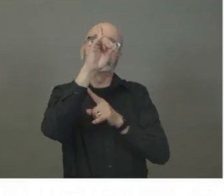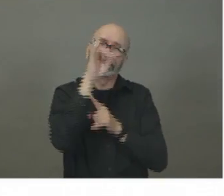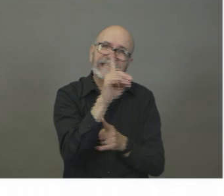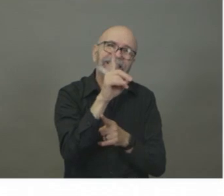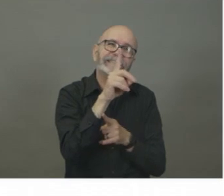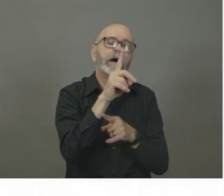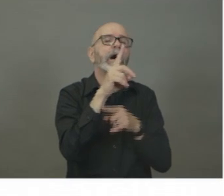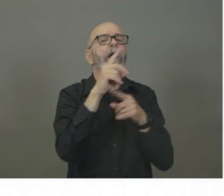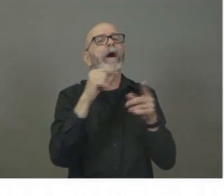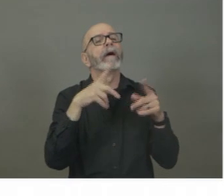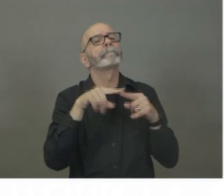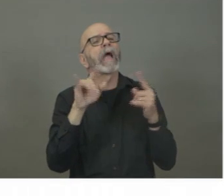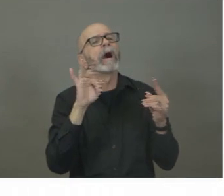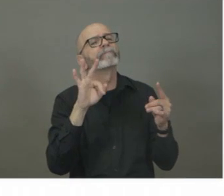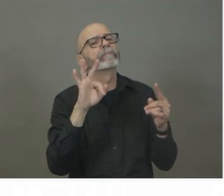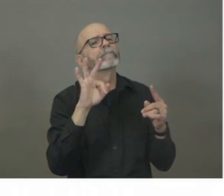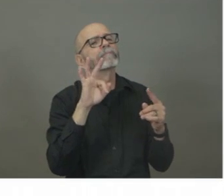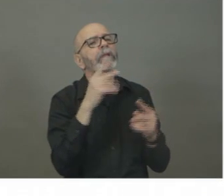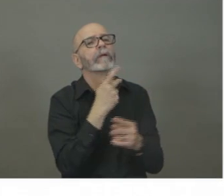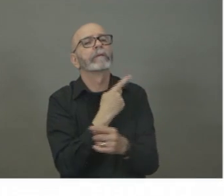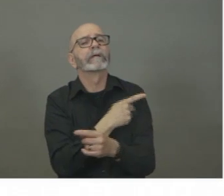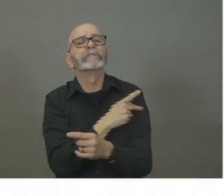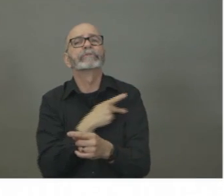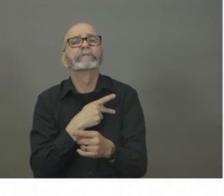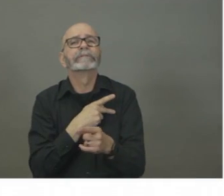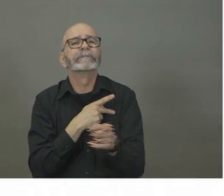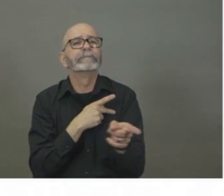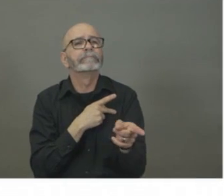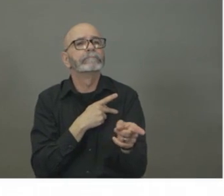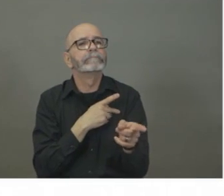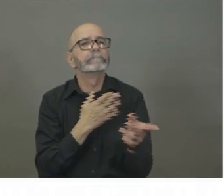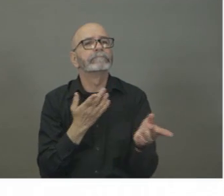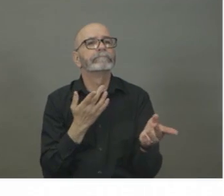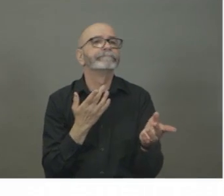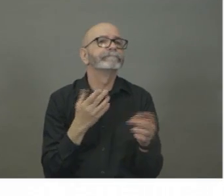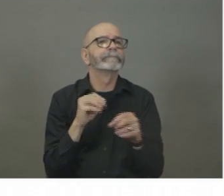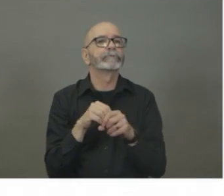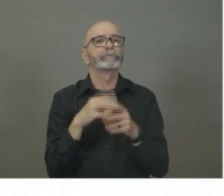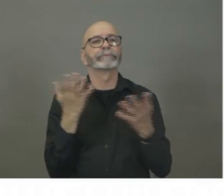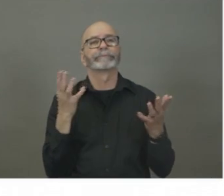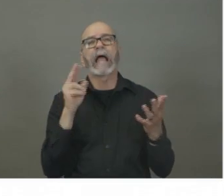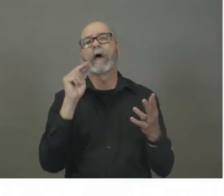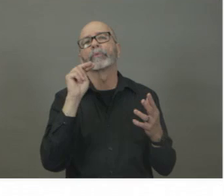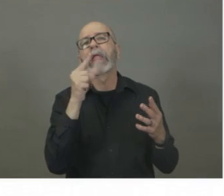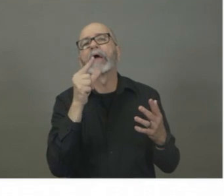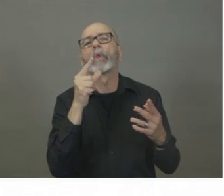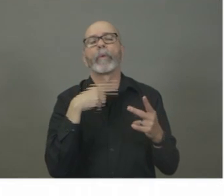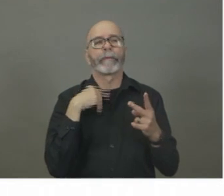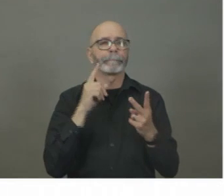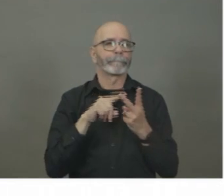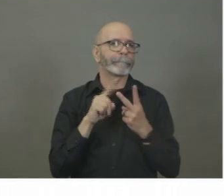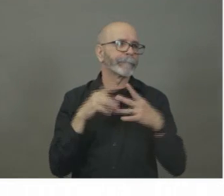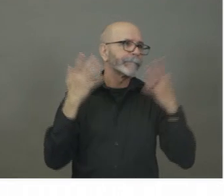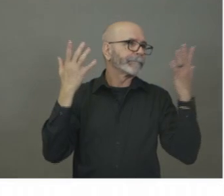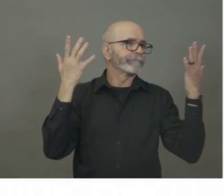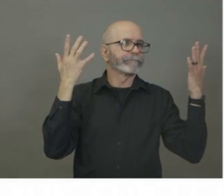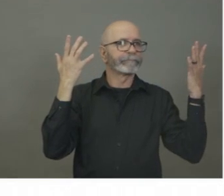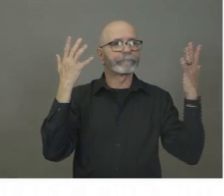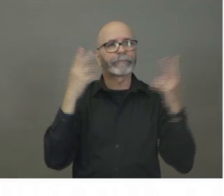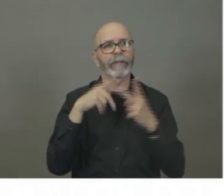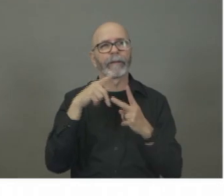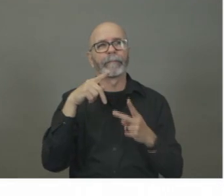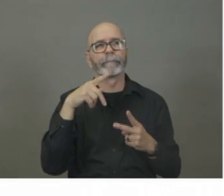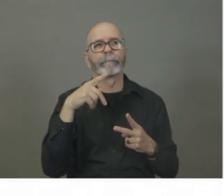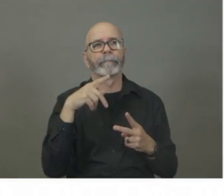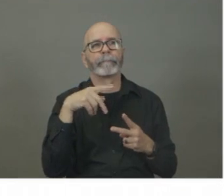to a patient, uh, who is in a community such as Parsboro, Spring Hill, Pugwash, where the emergency department is closed.